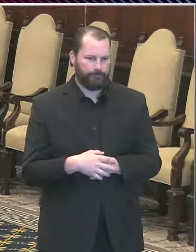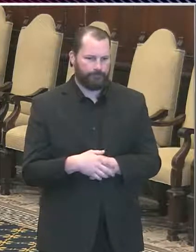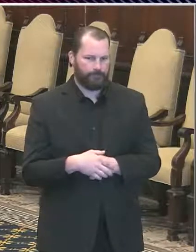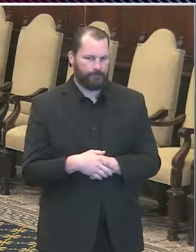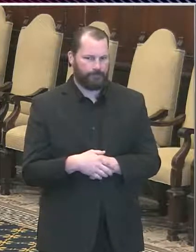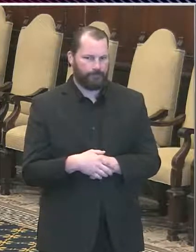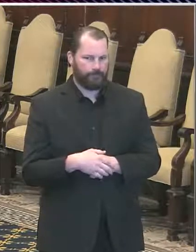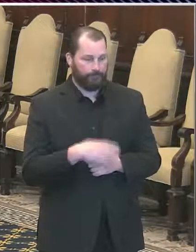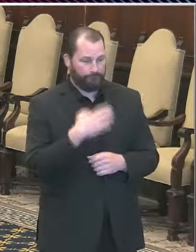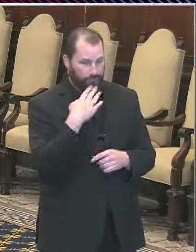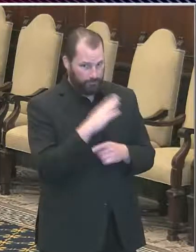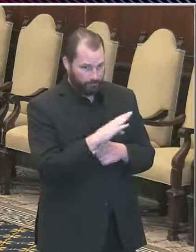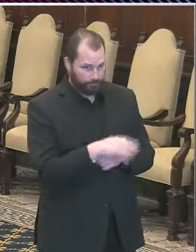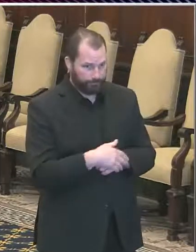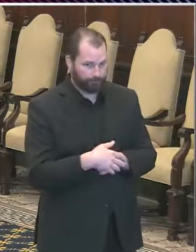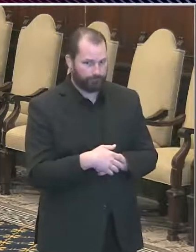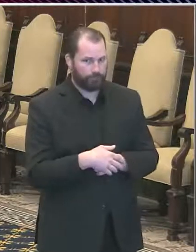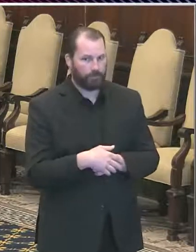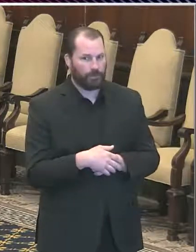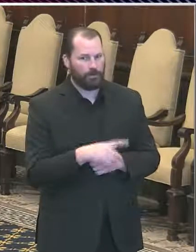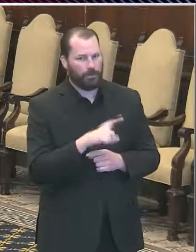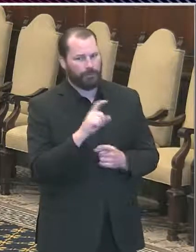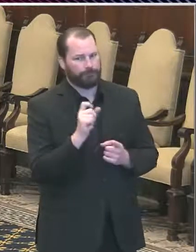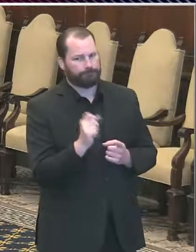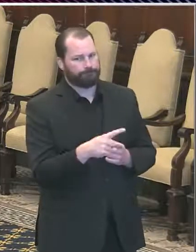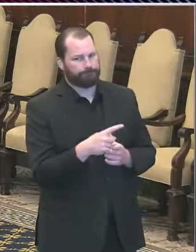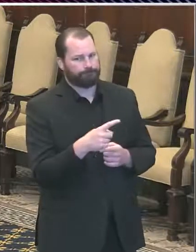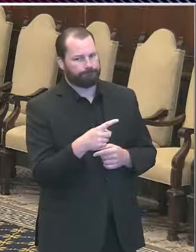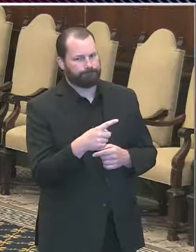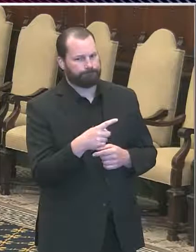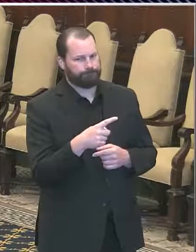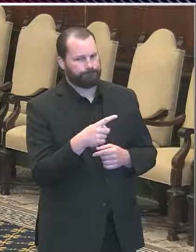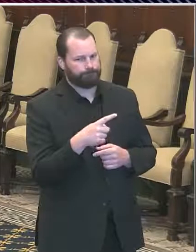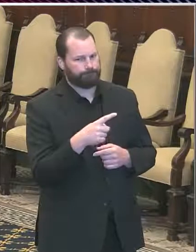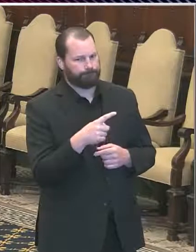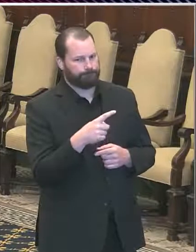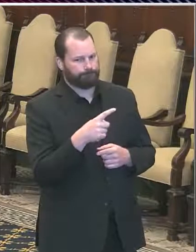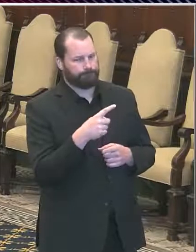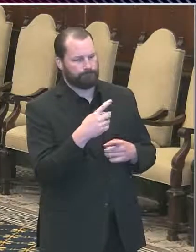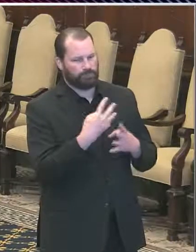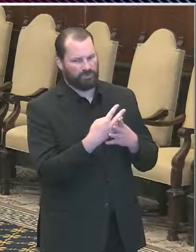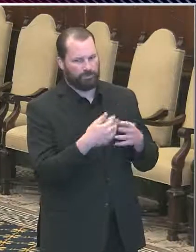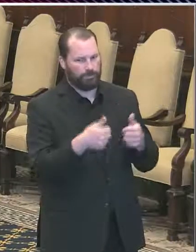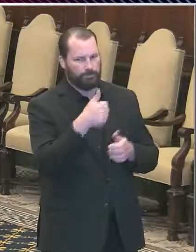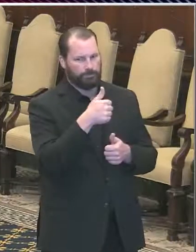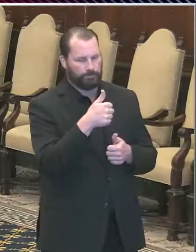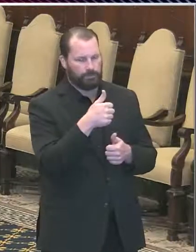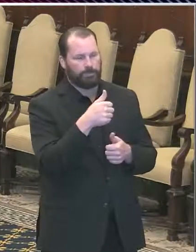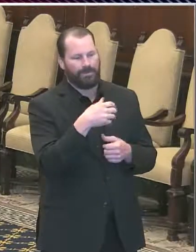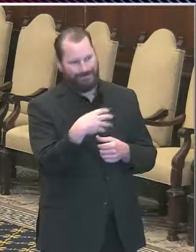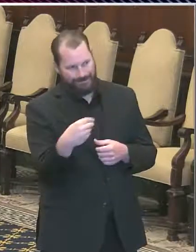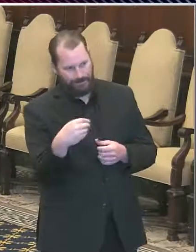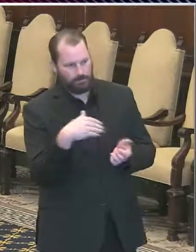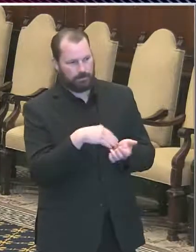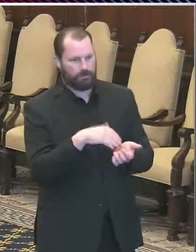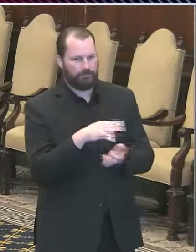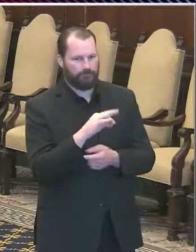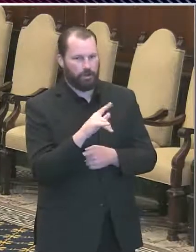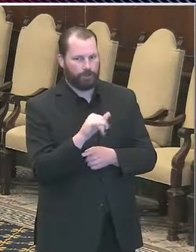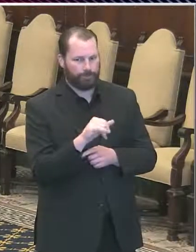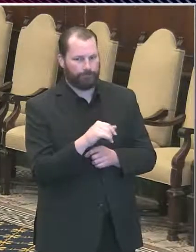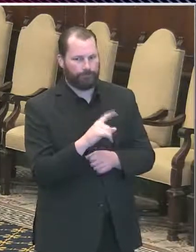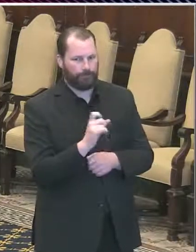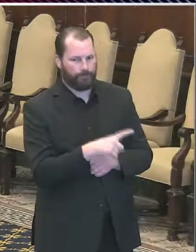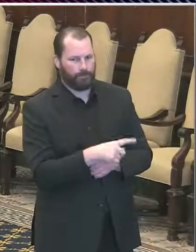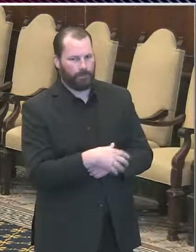afternoon, everyone. I have a question for the prison commissioner and Dr. Farley, I think. When was the decision made